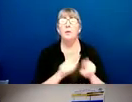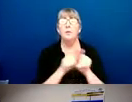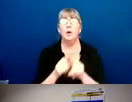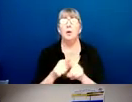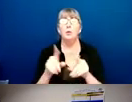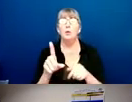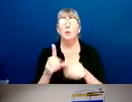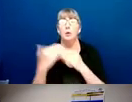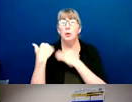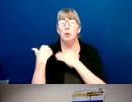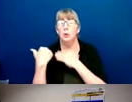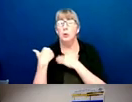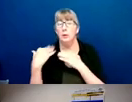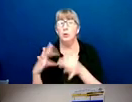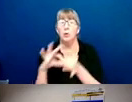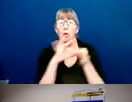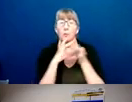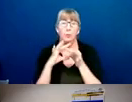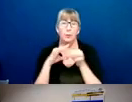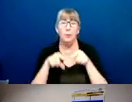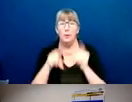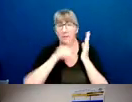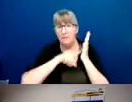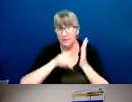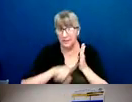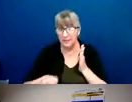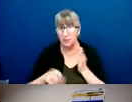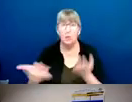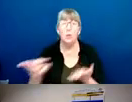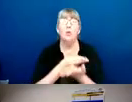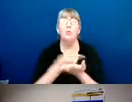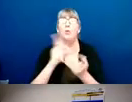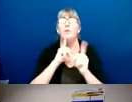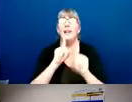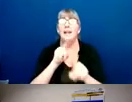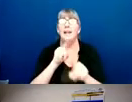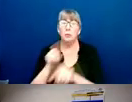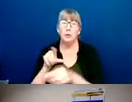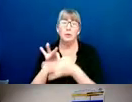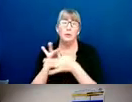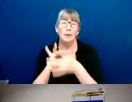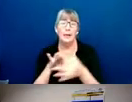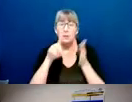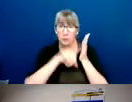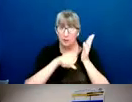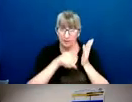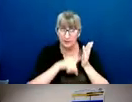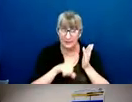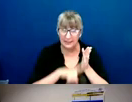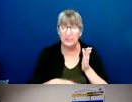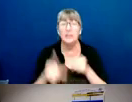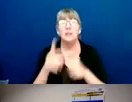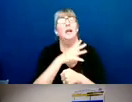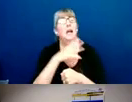to cooperate with investigations, including truthfully answering questions relating to the investigation and their official duties.